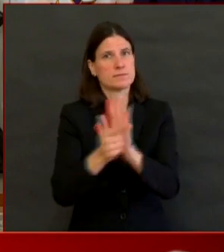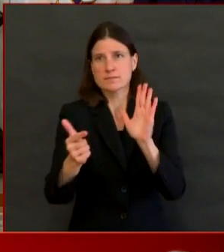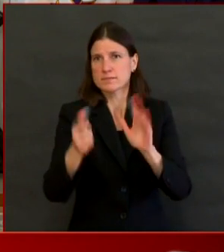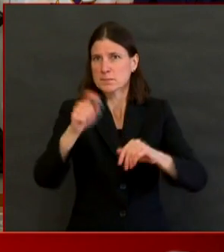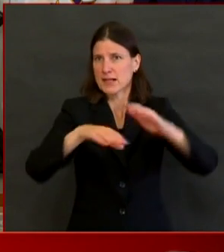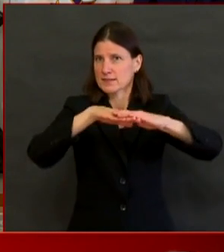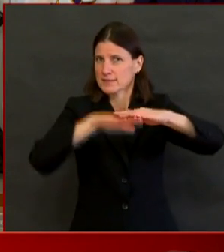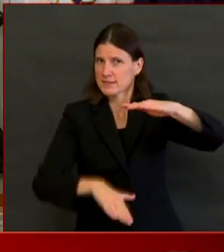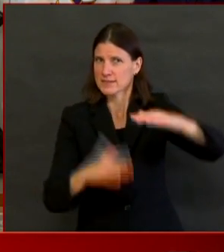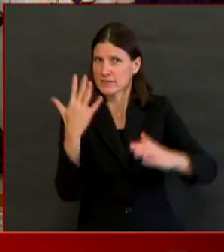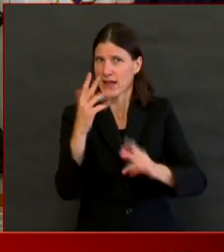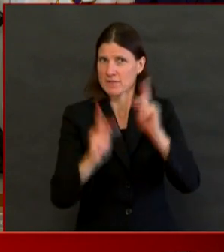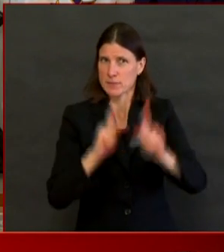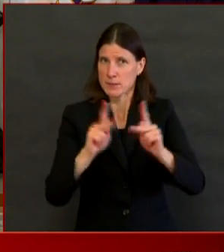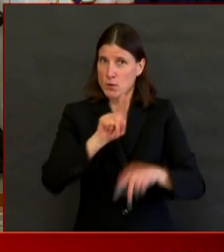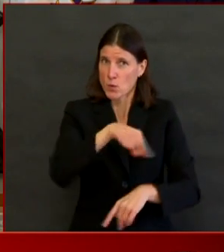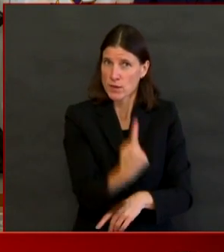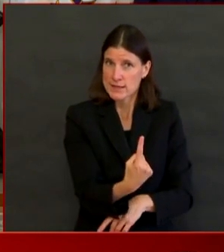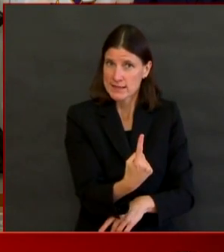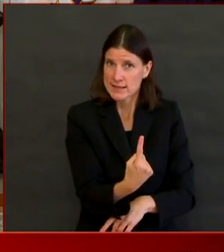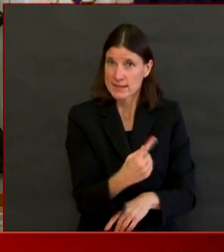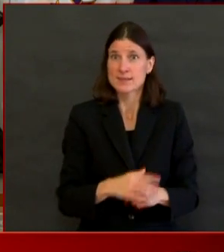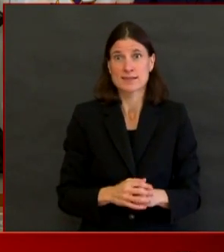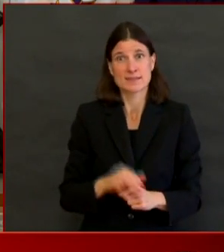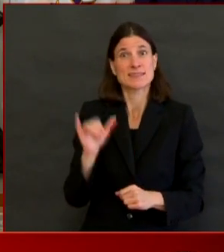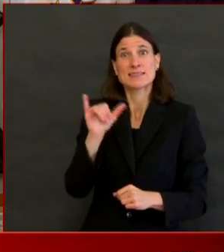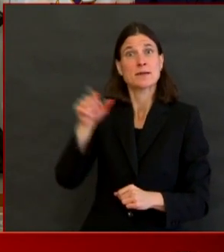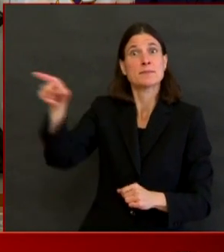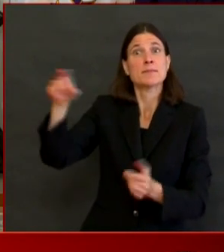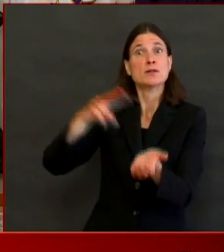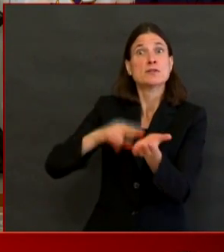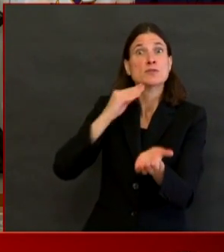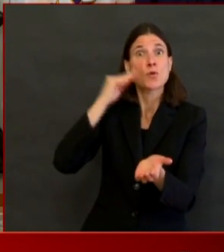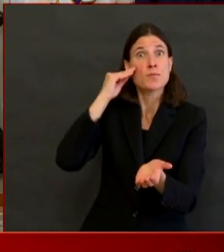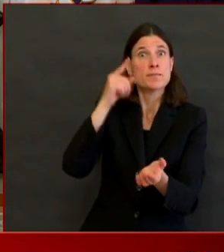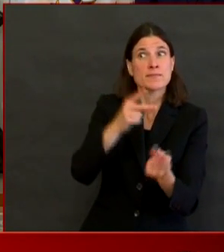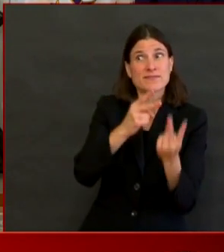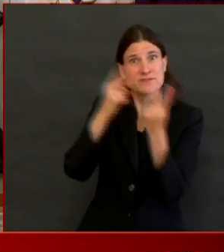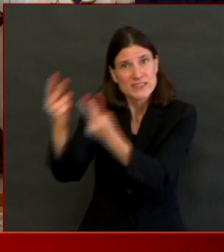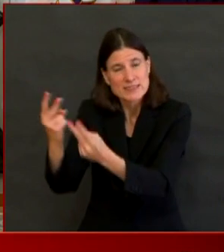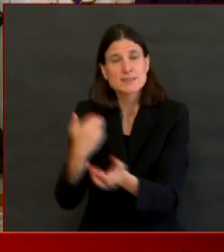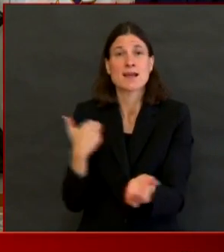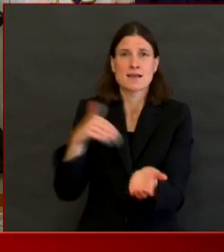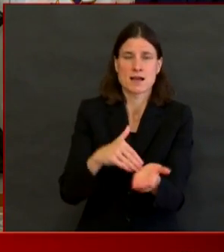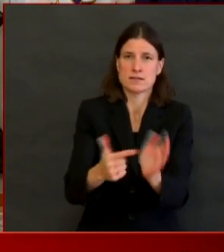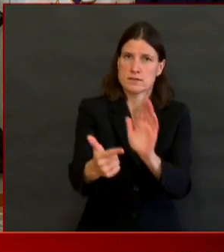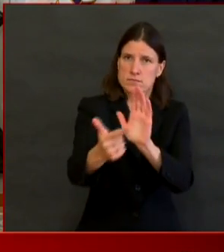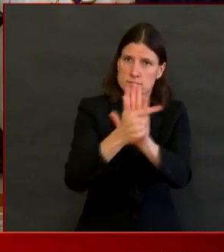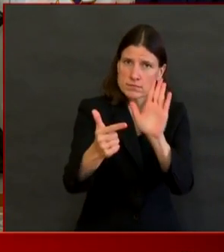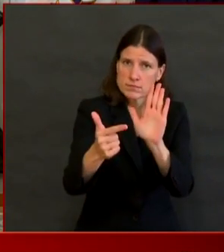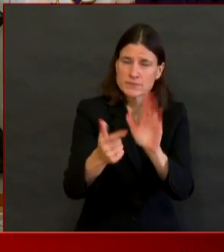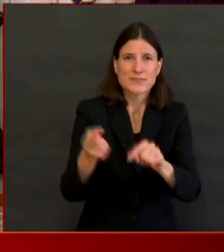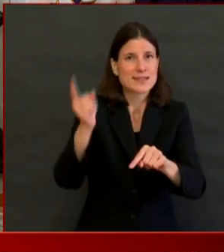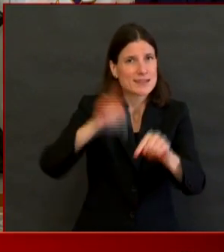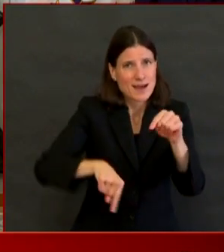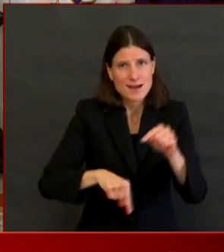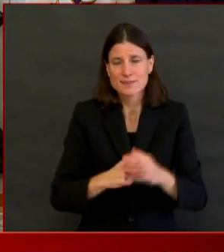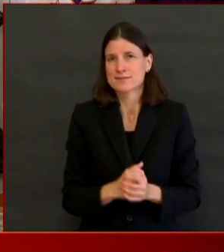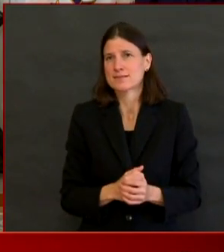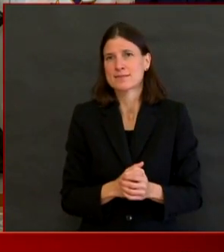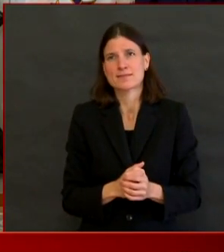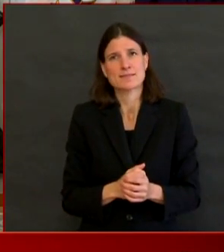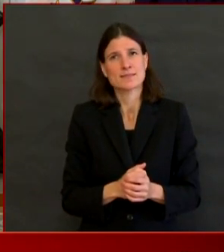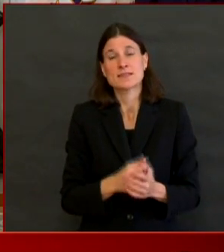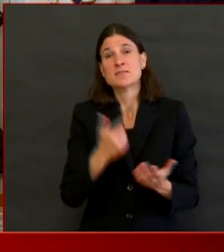Ways to be creative includes just picking up the phone and calling, includes doing a